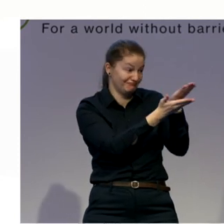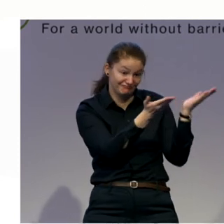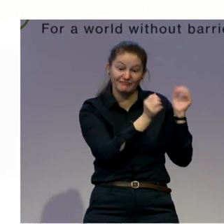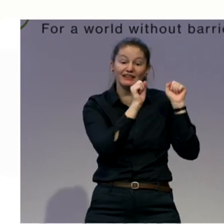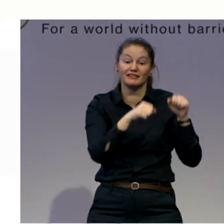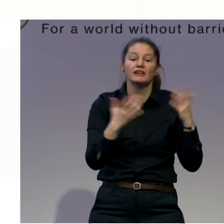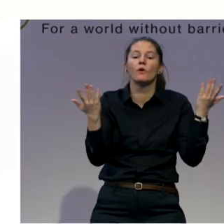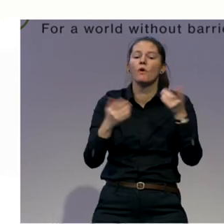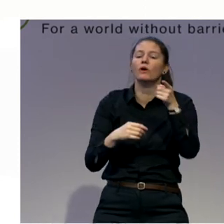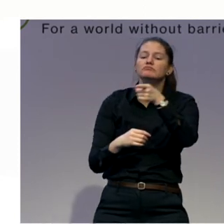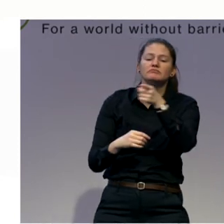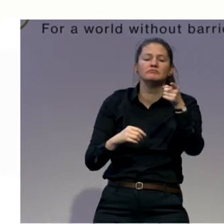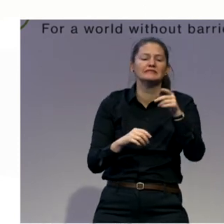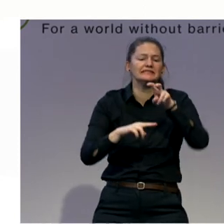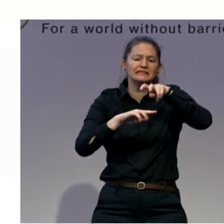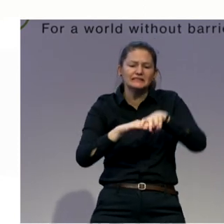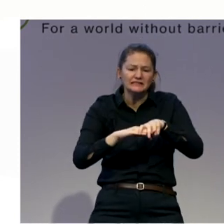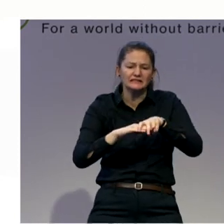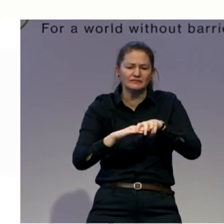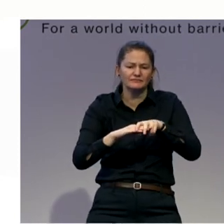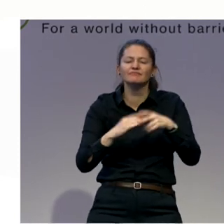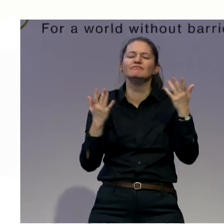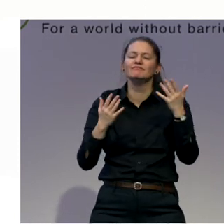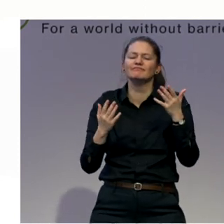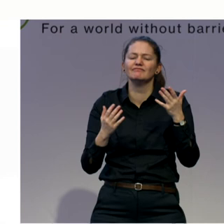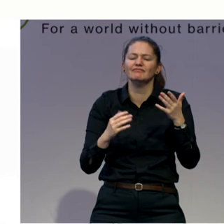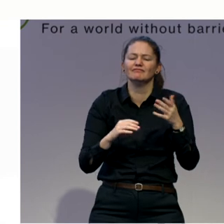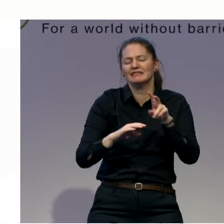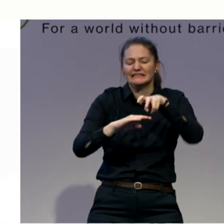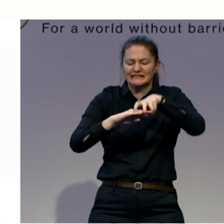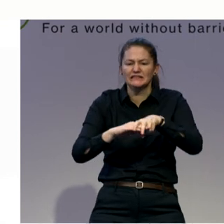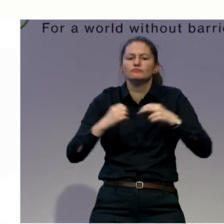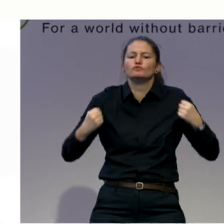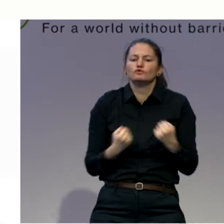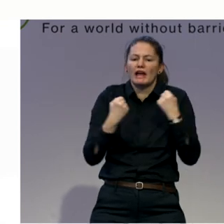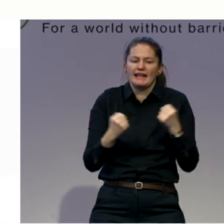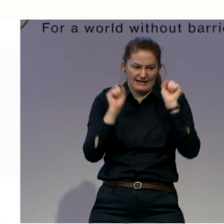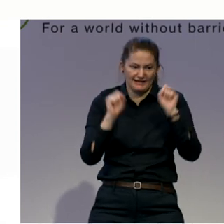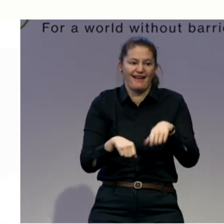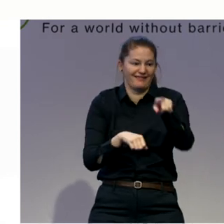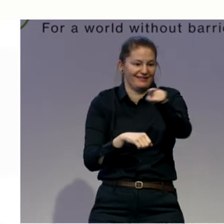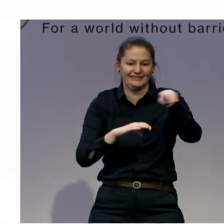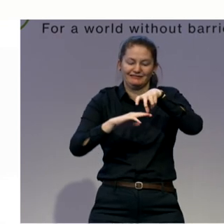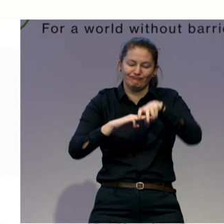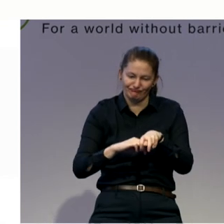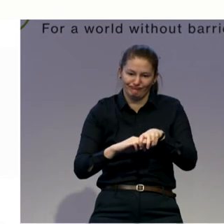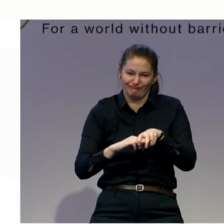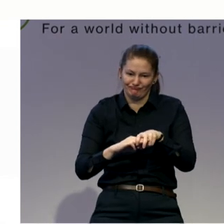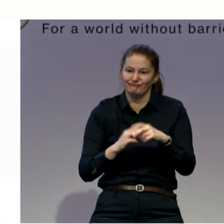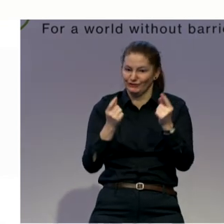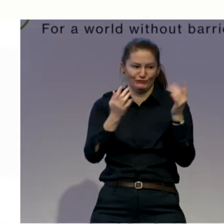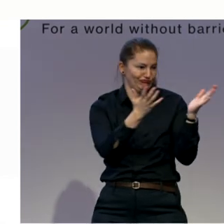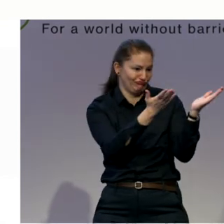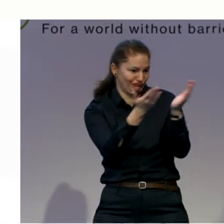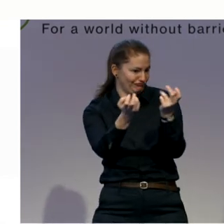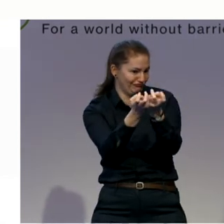do the chair workout. If any level of the exercise causing some kind of acute pain,